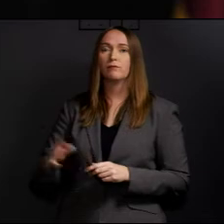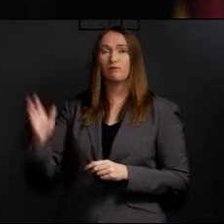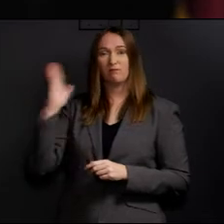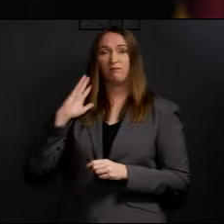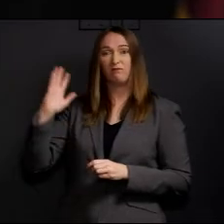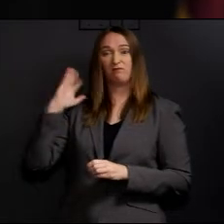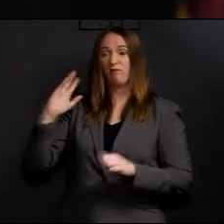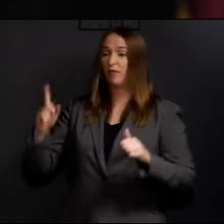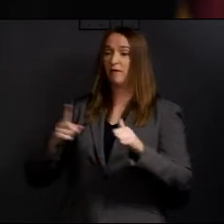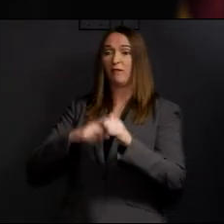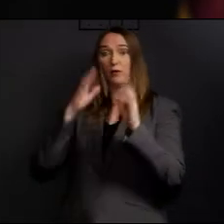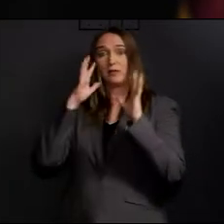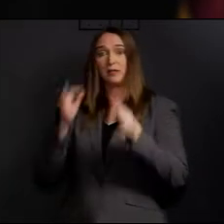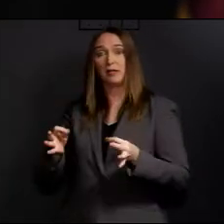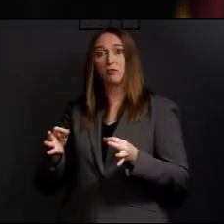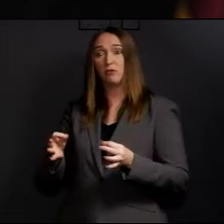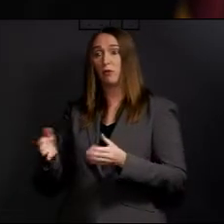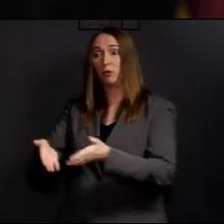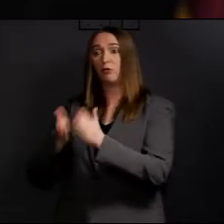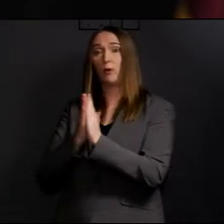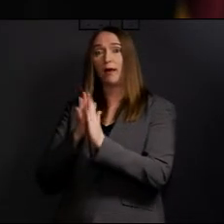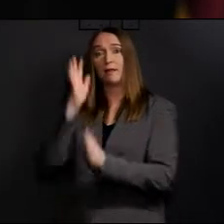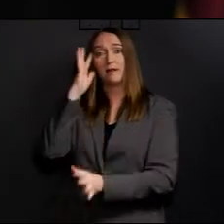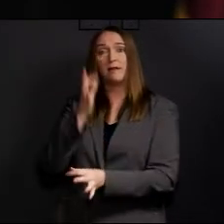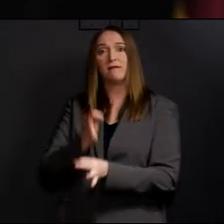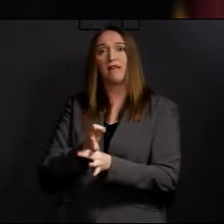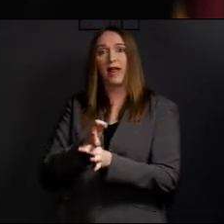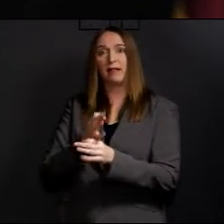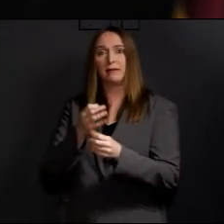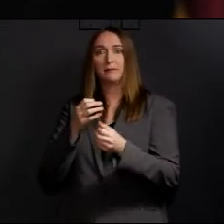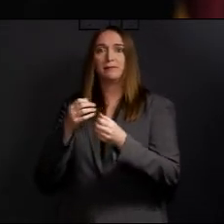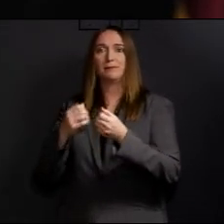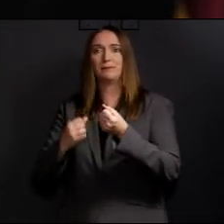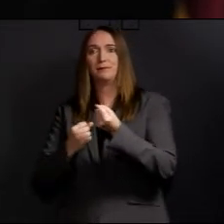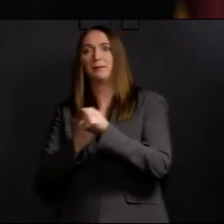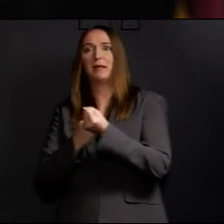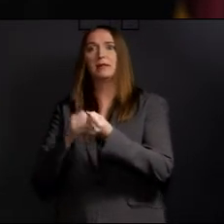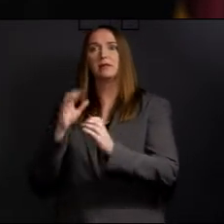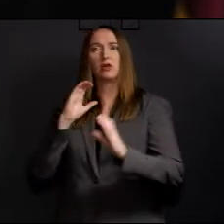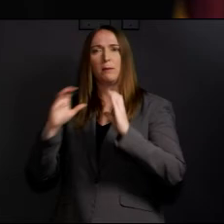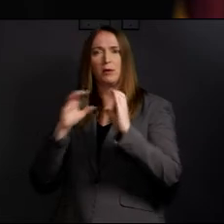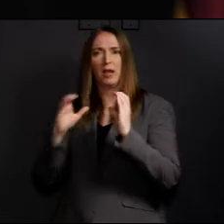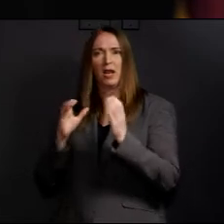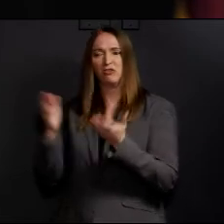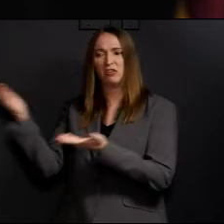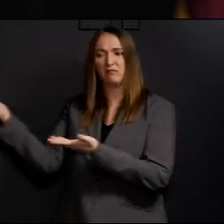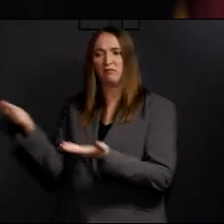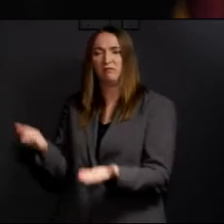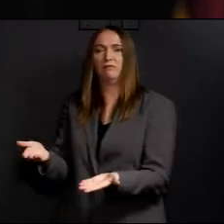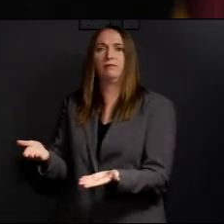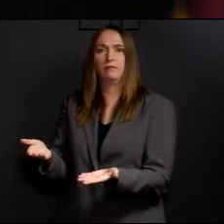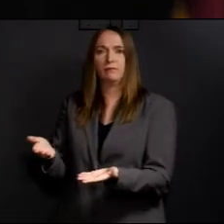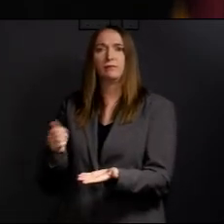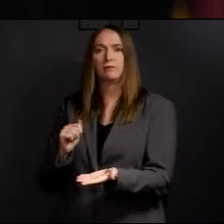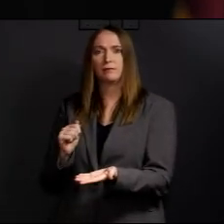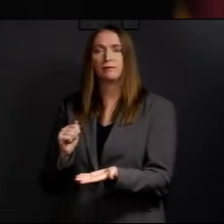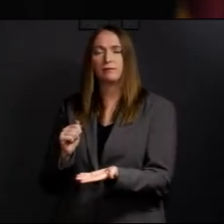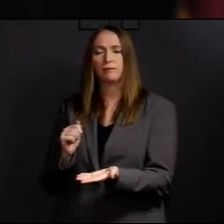-based community as a communications channel that was initially not in the